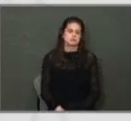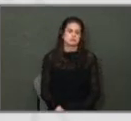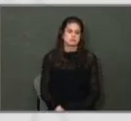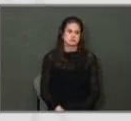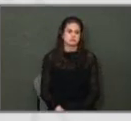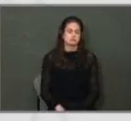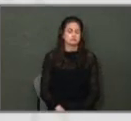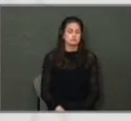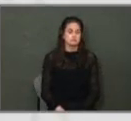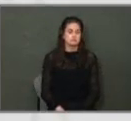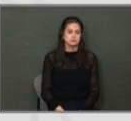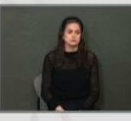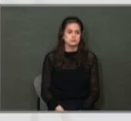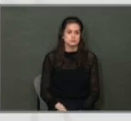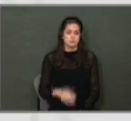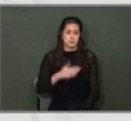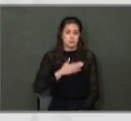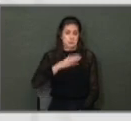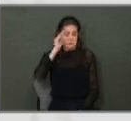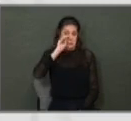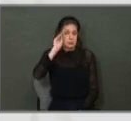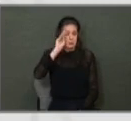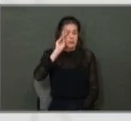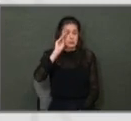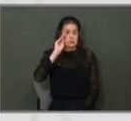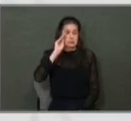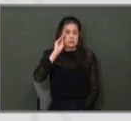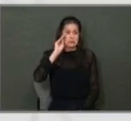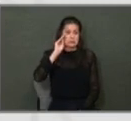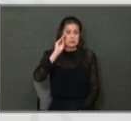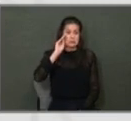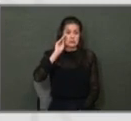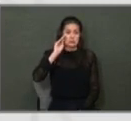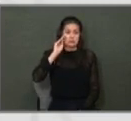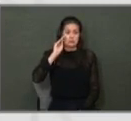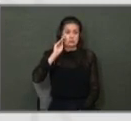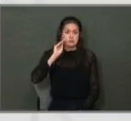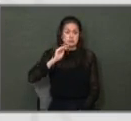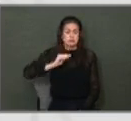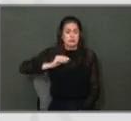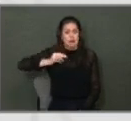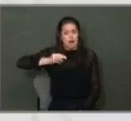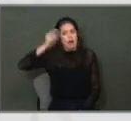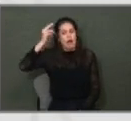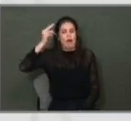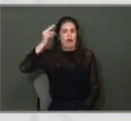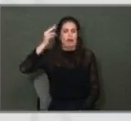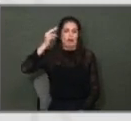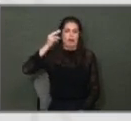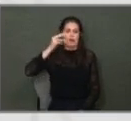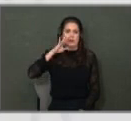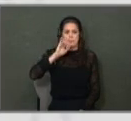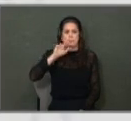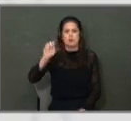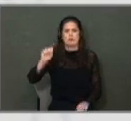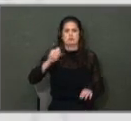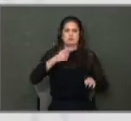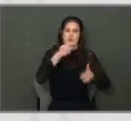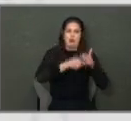and recognizing that, at least in my mind, that there was extraordinarily high utility bills